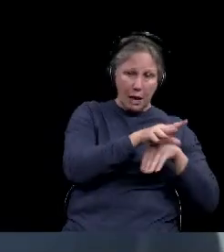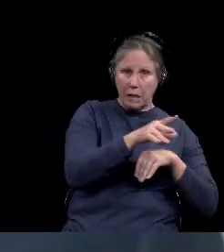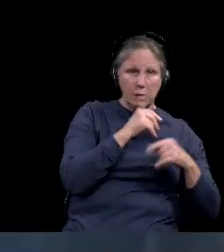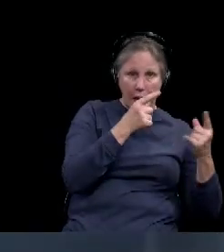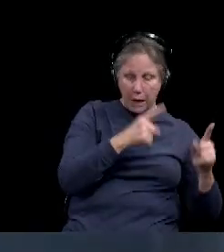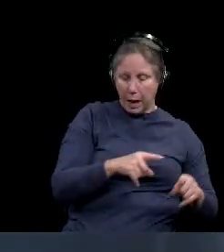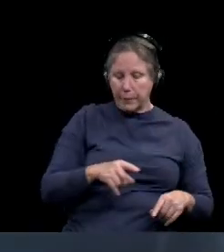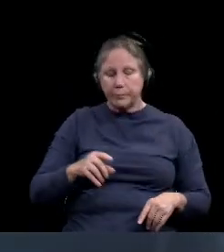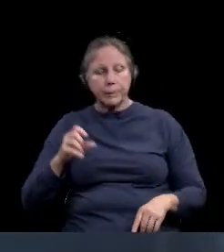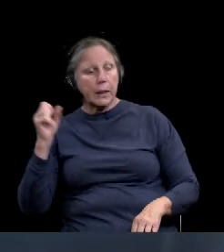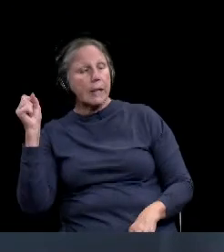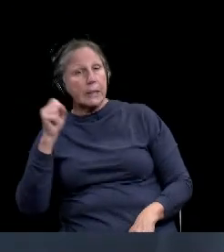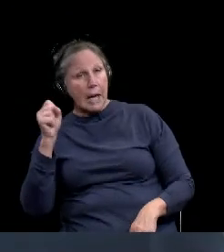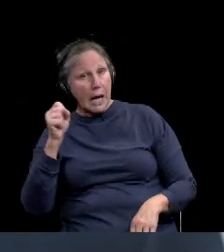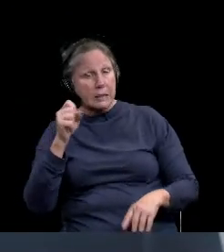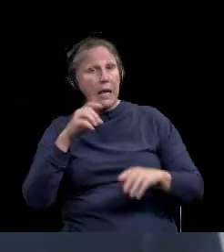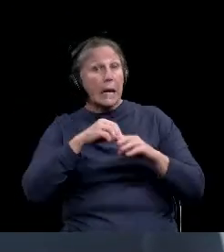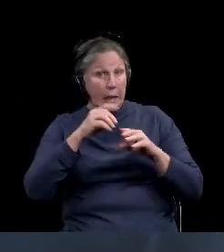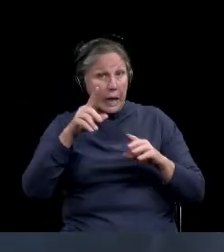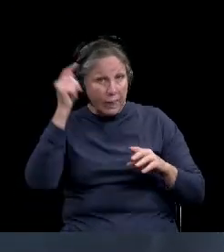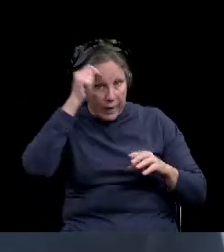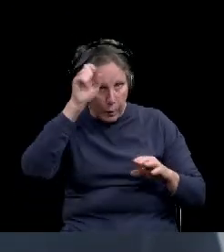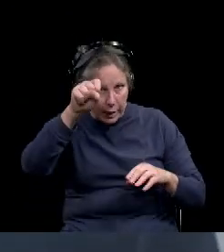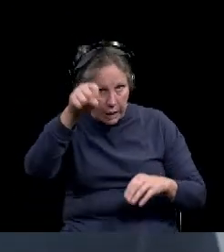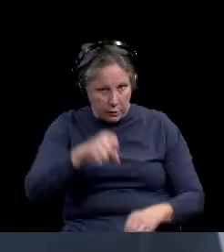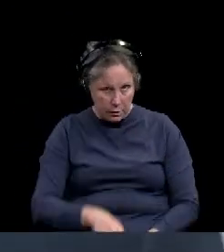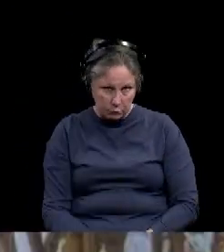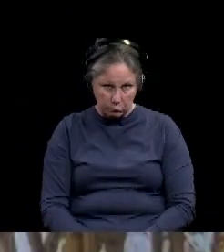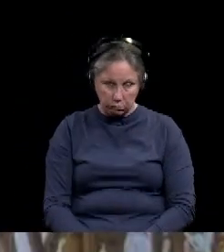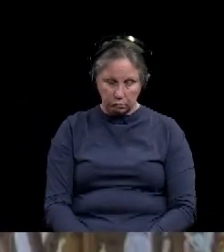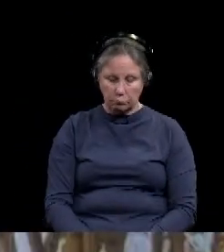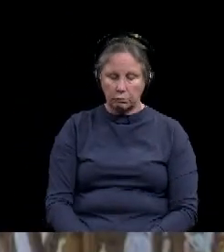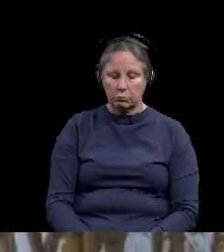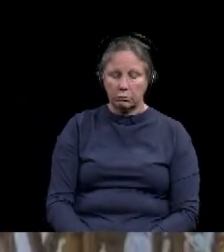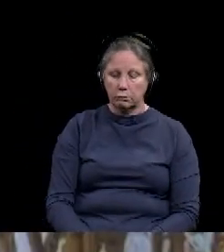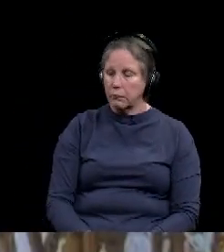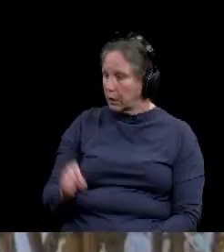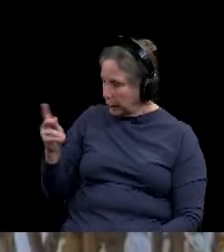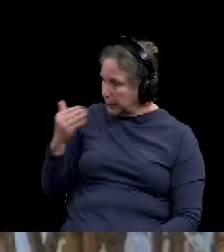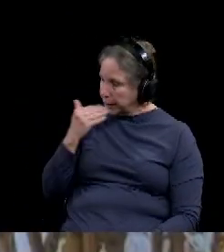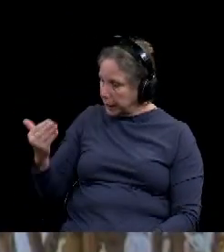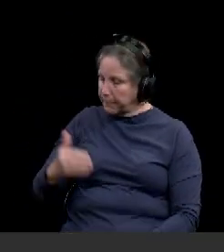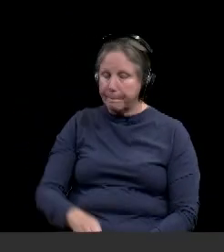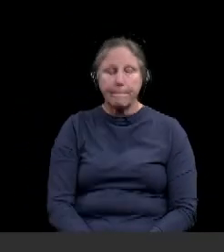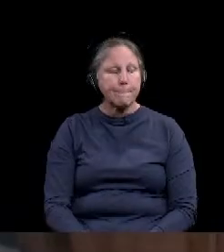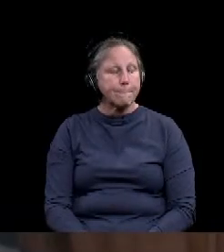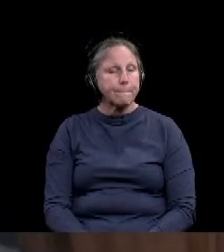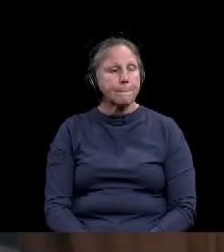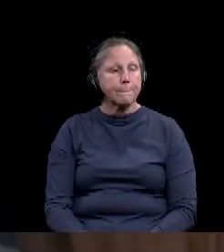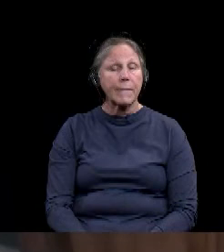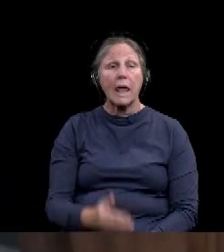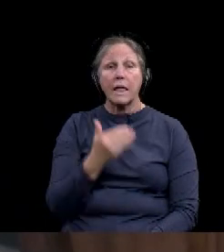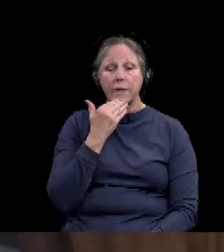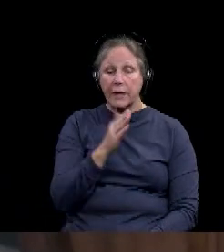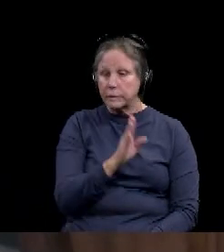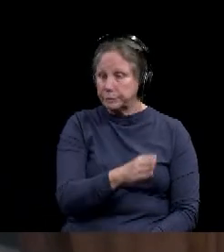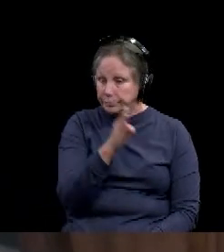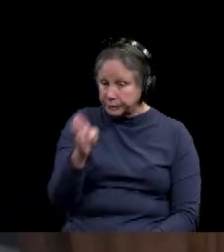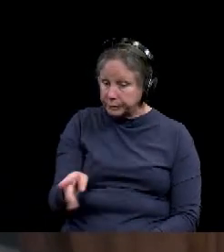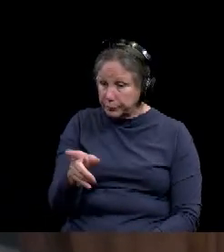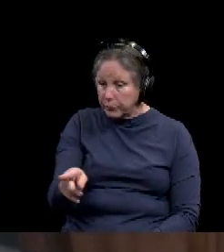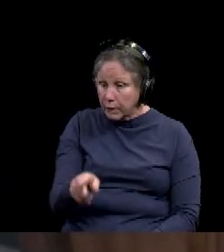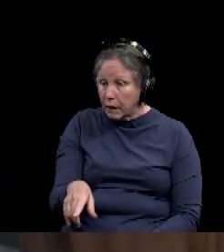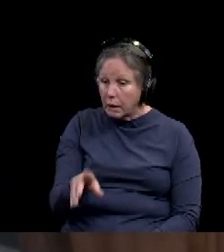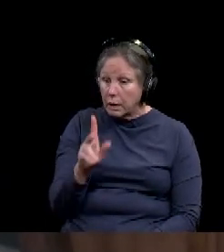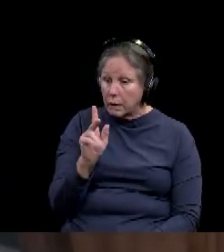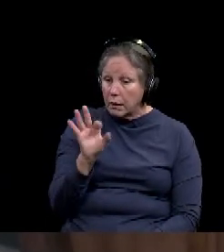Uh, certainly in principle, that's correct, mayor. Okay. Okay. Thank you. Okay. Thanks, Drake. Uh, Shaquille Amari,